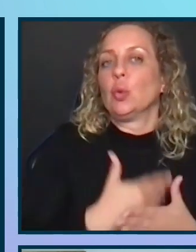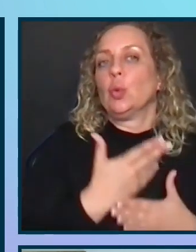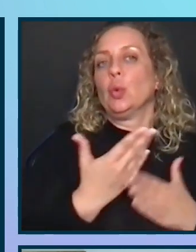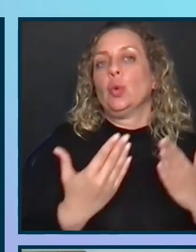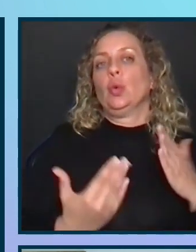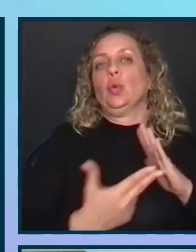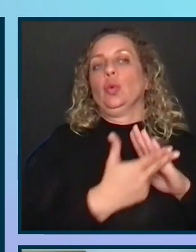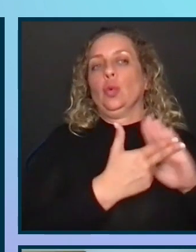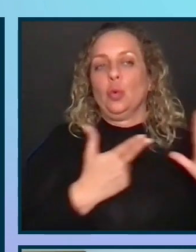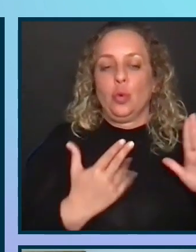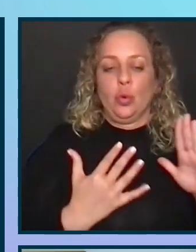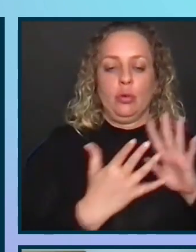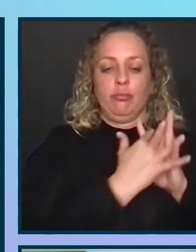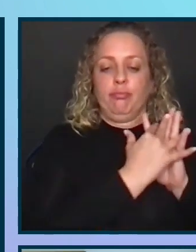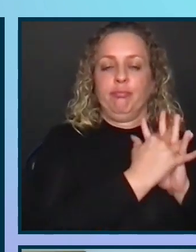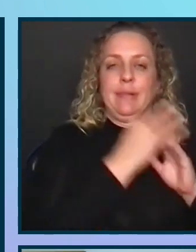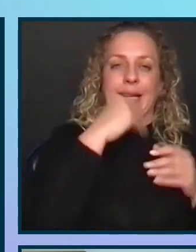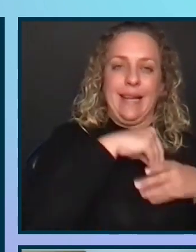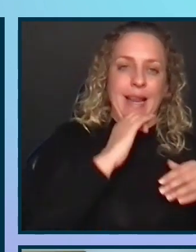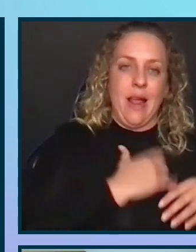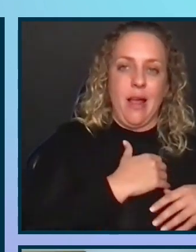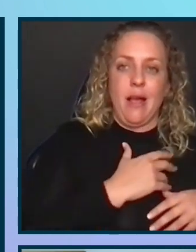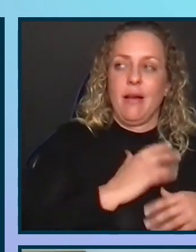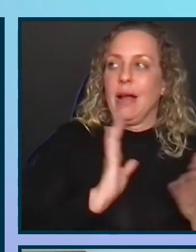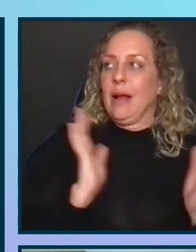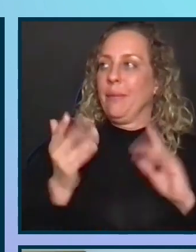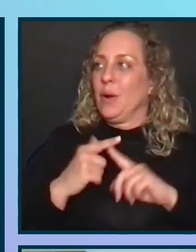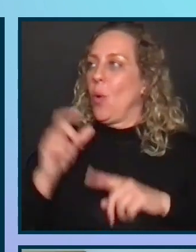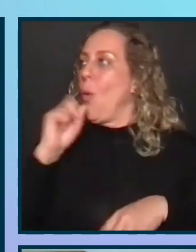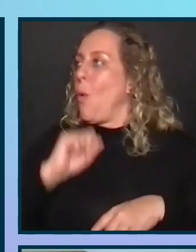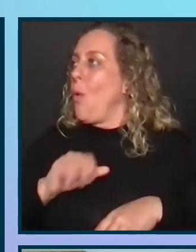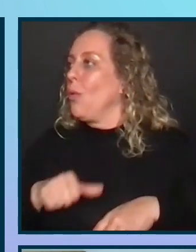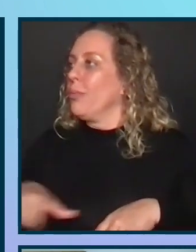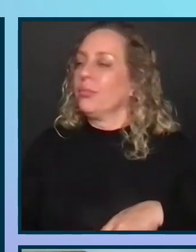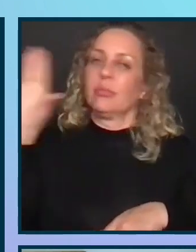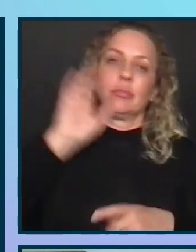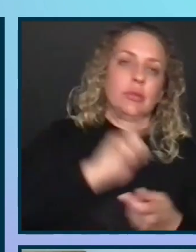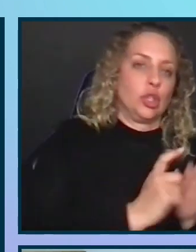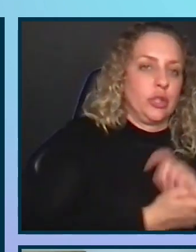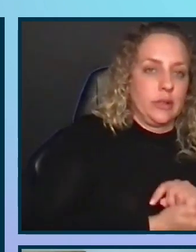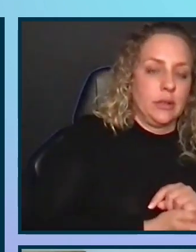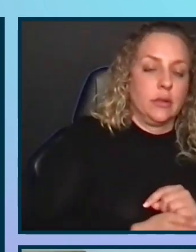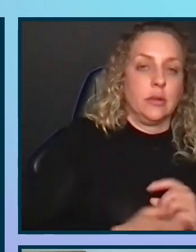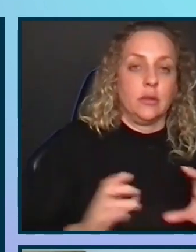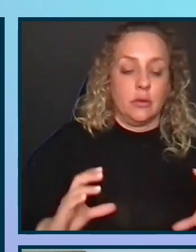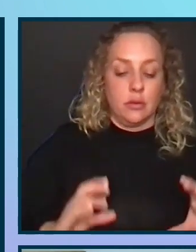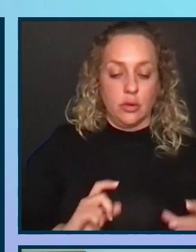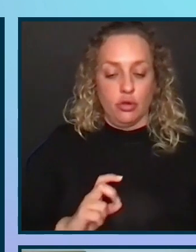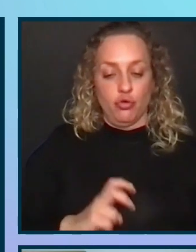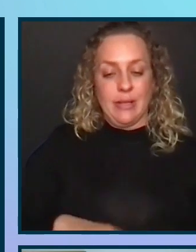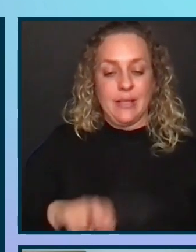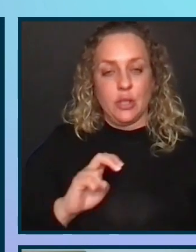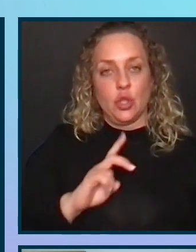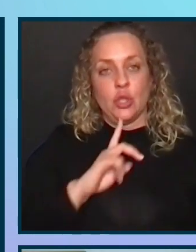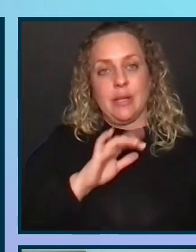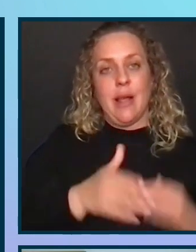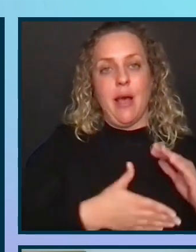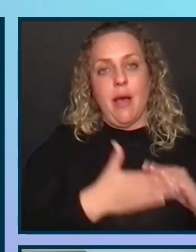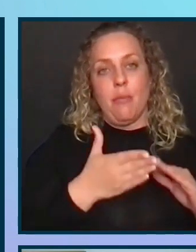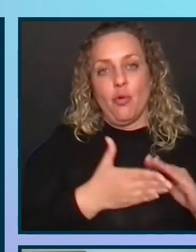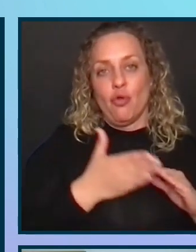quo versus just going back to old things? And then transition, we're going to convert the output to operations.